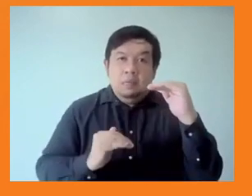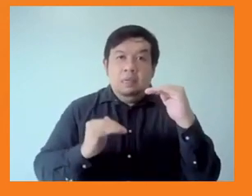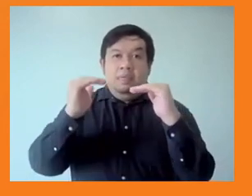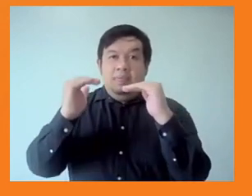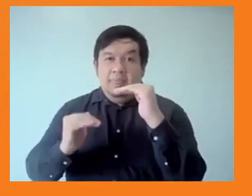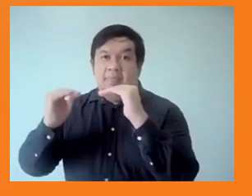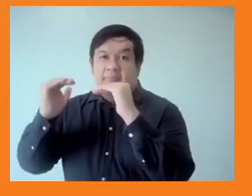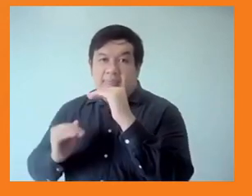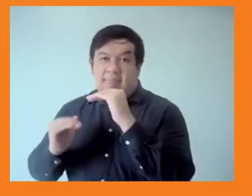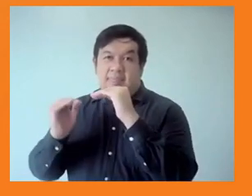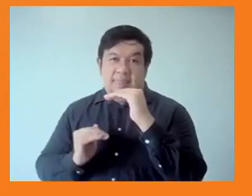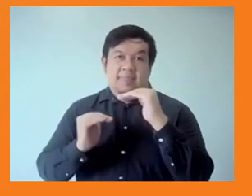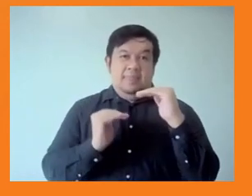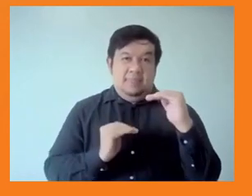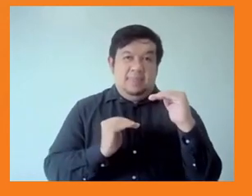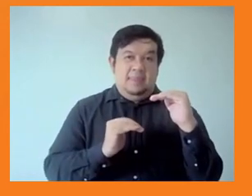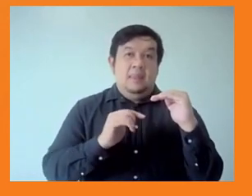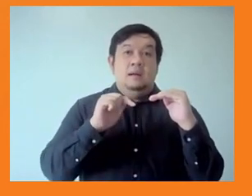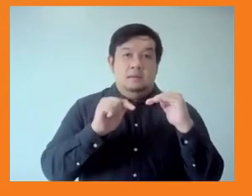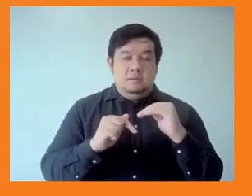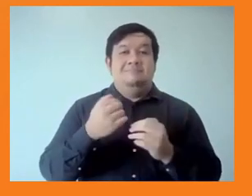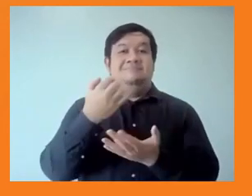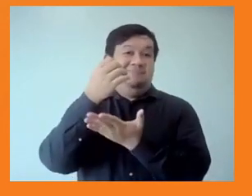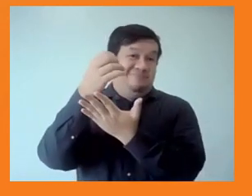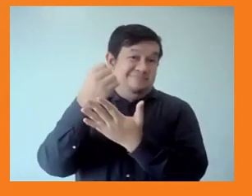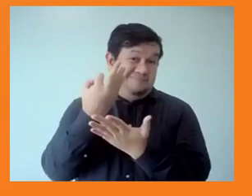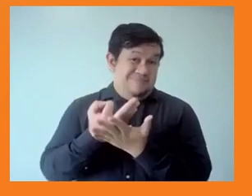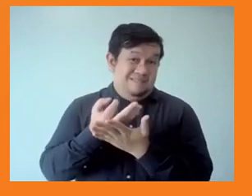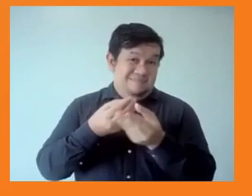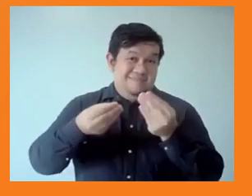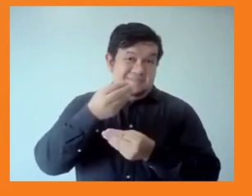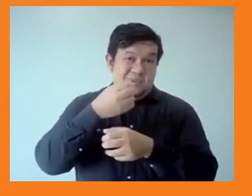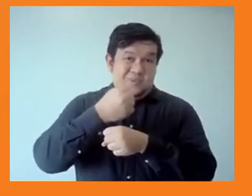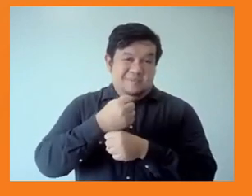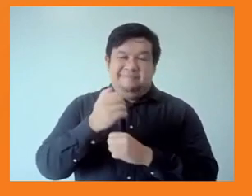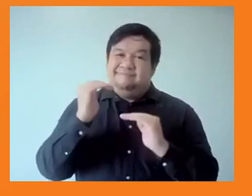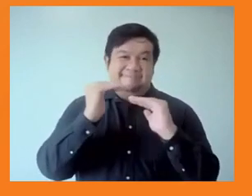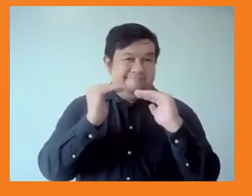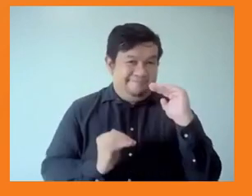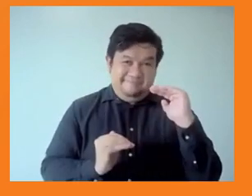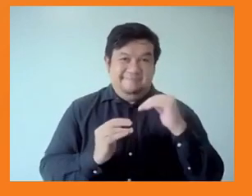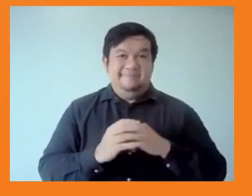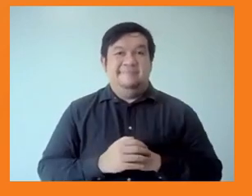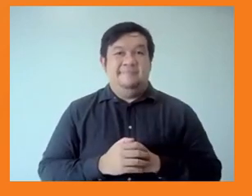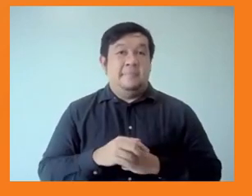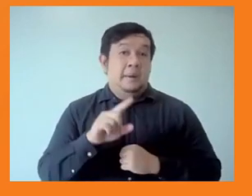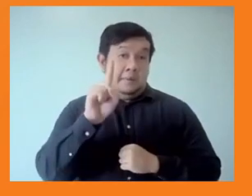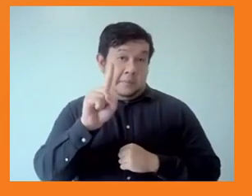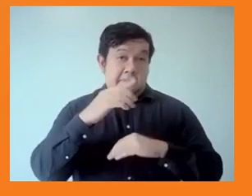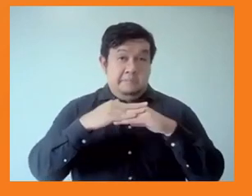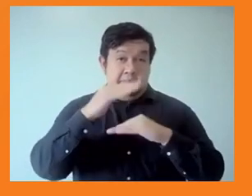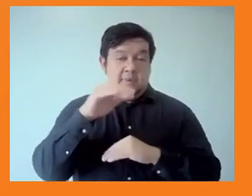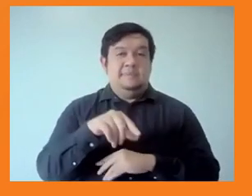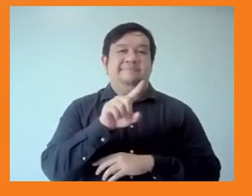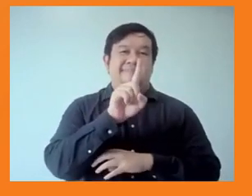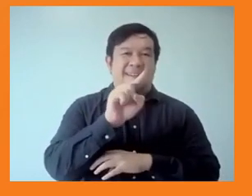during 2020 to 22. In addition to this, 43% of workers are unemployed or in formal or vulnerable